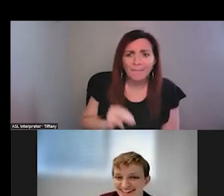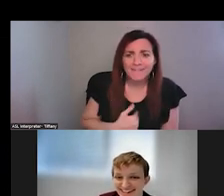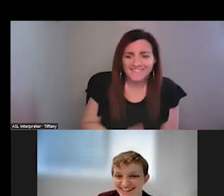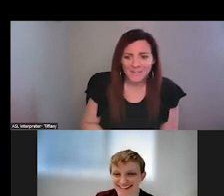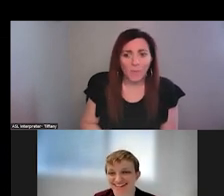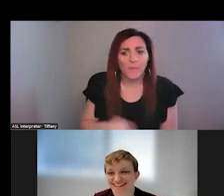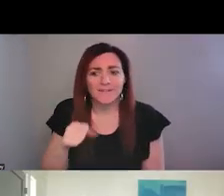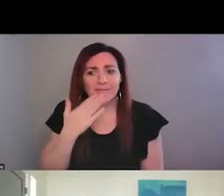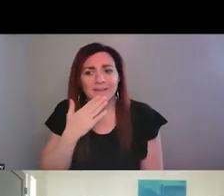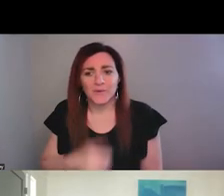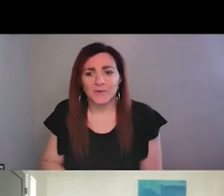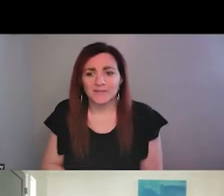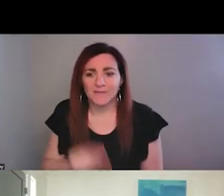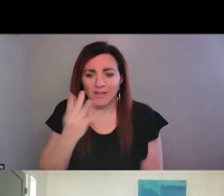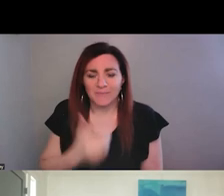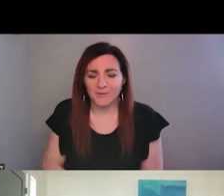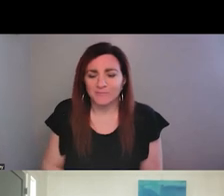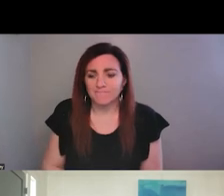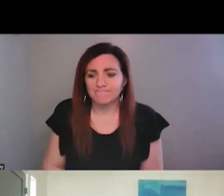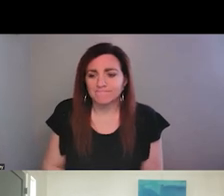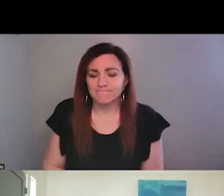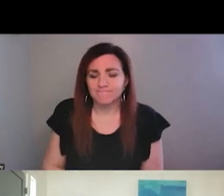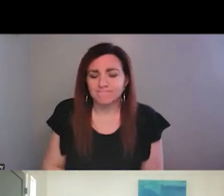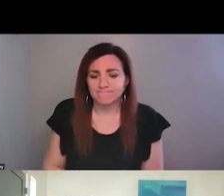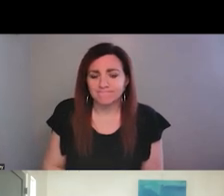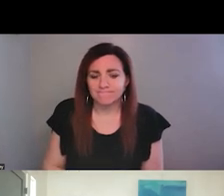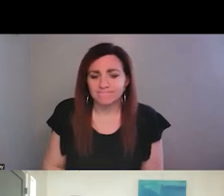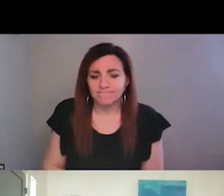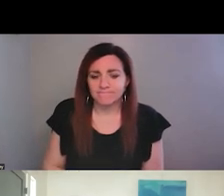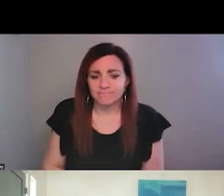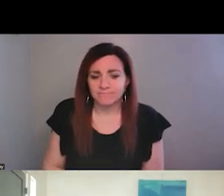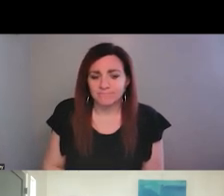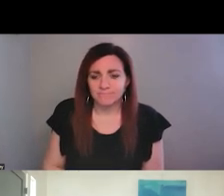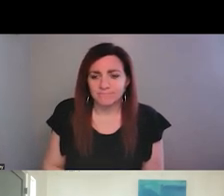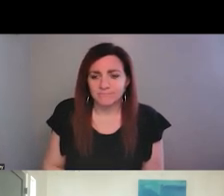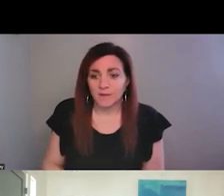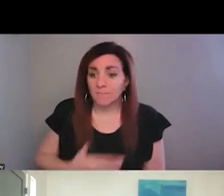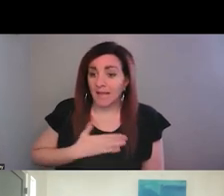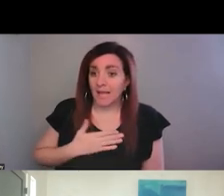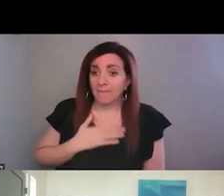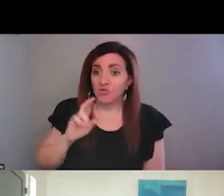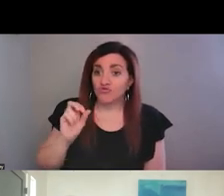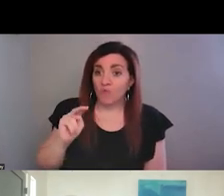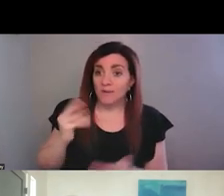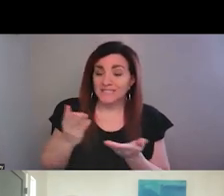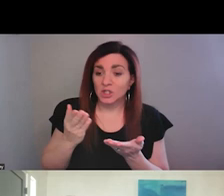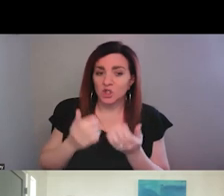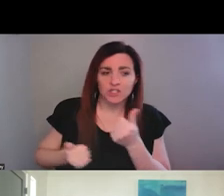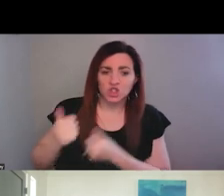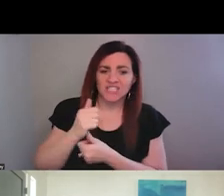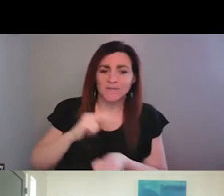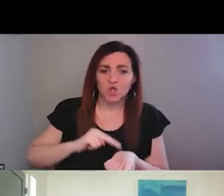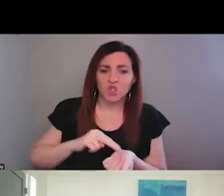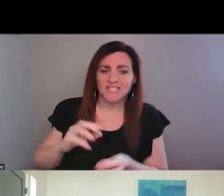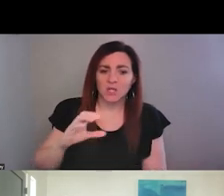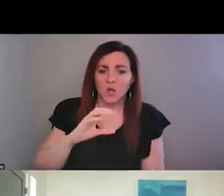Yeah. Thank you. Thanks for letting me know. Um, yes. So I'm happy Ron is here. Uh, he's the chief nursing officer at